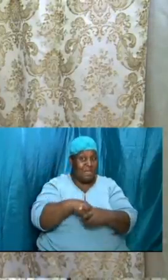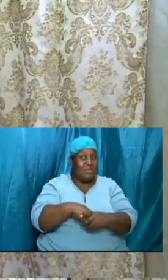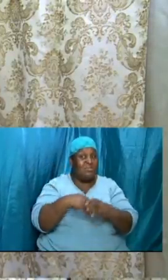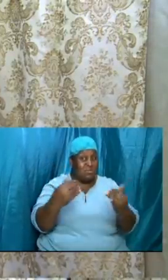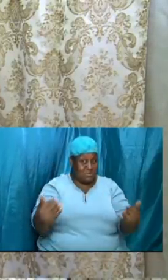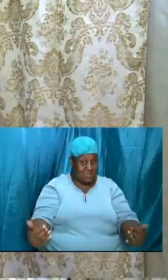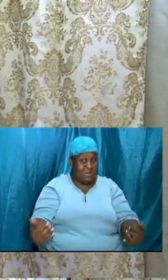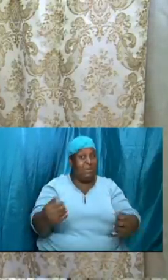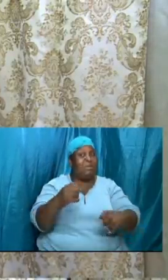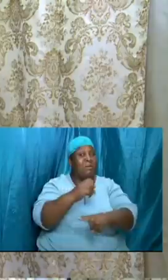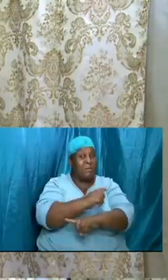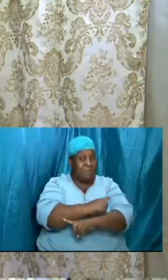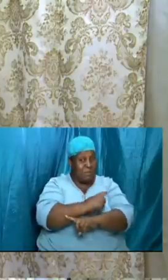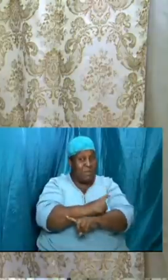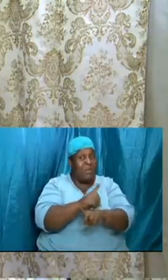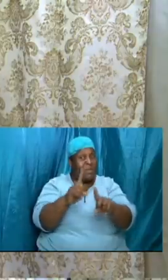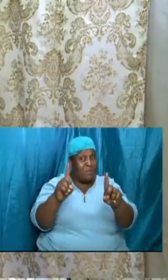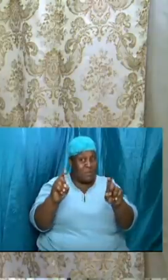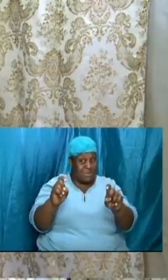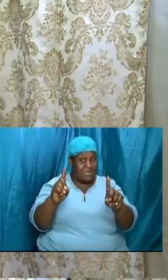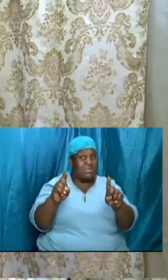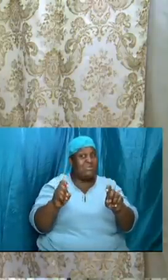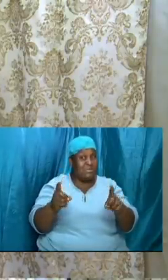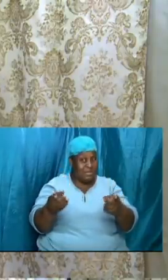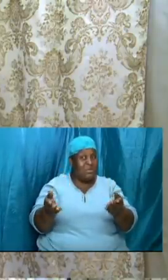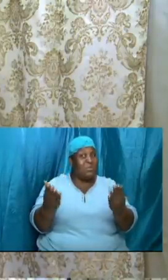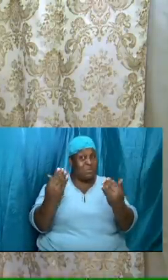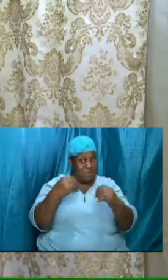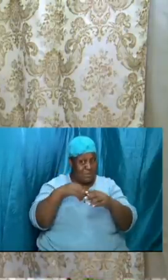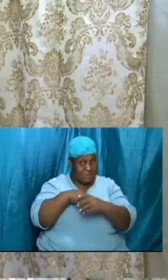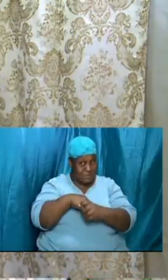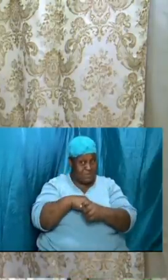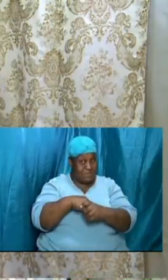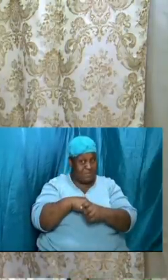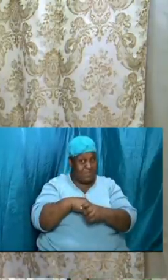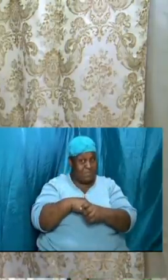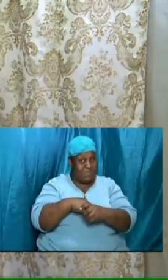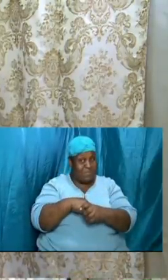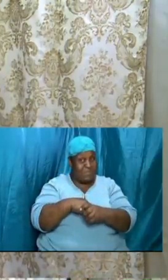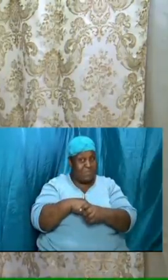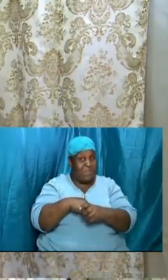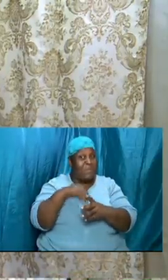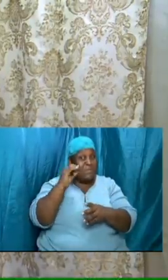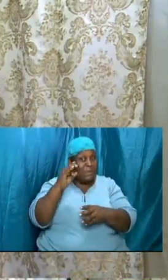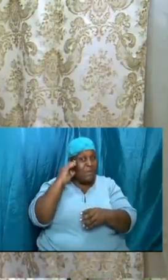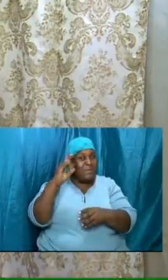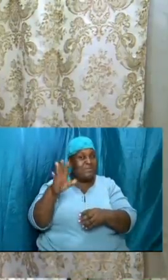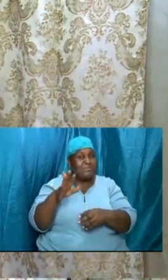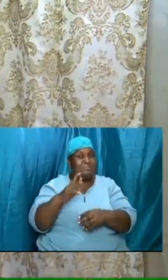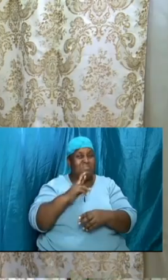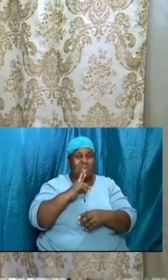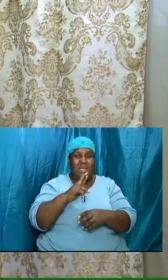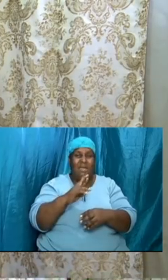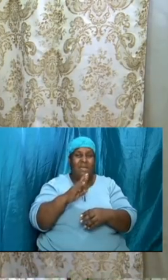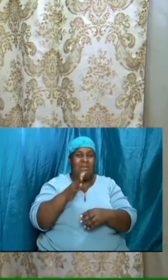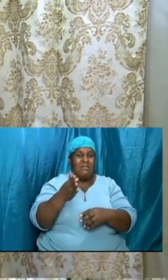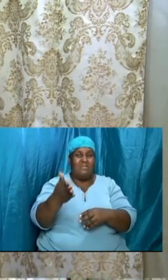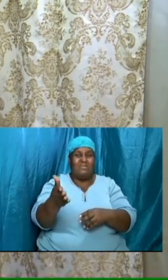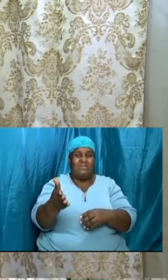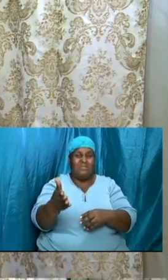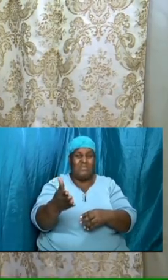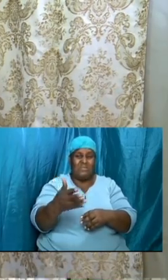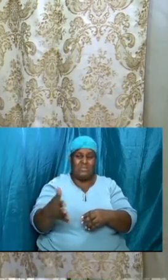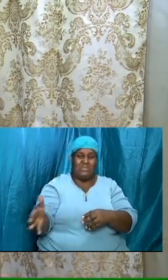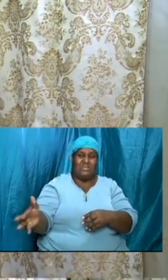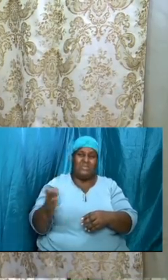you know the text comes sir um are those things really so folks right now